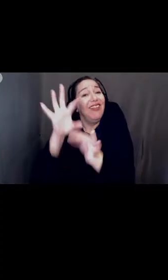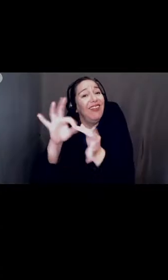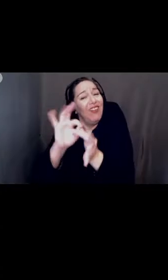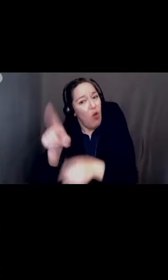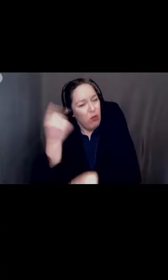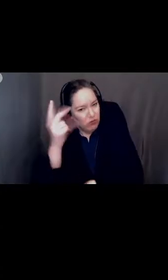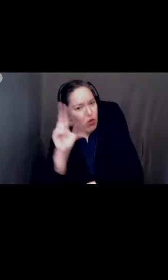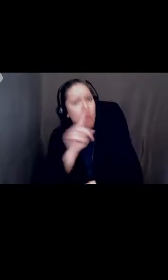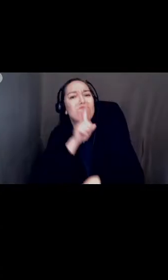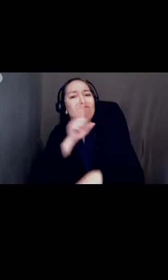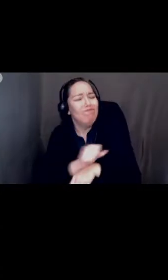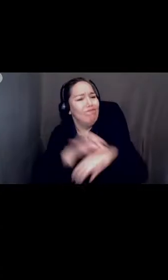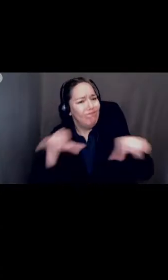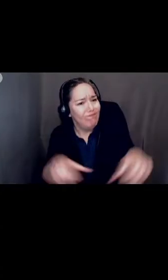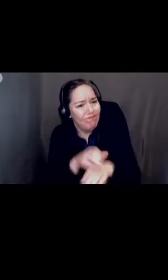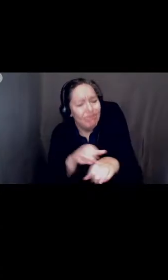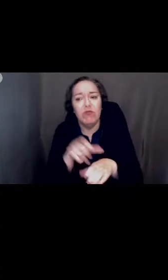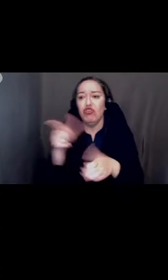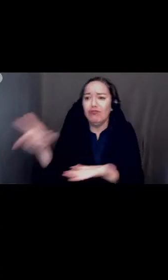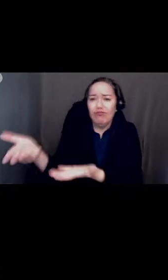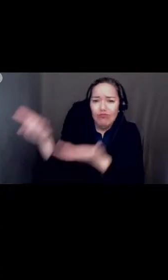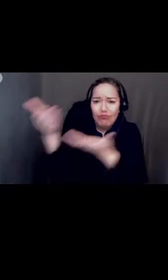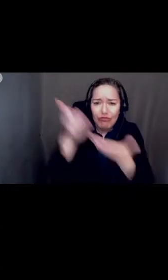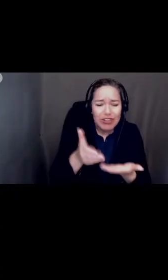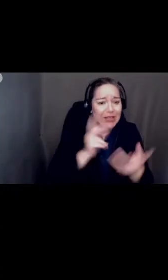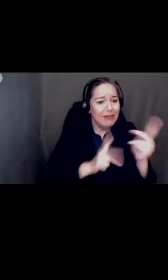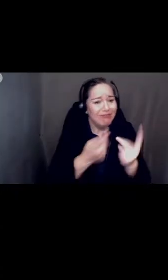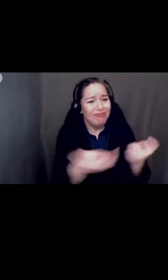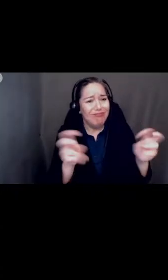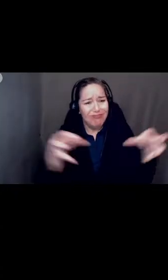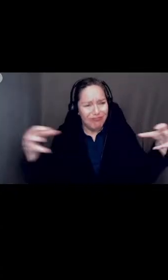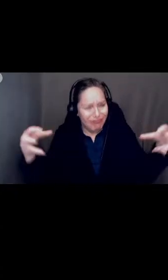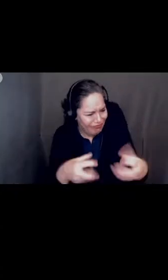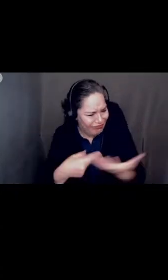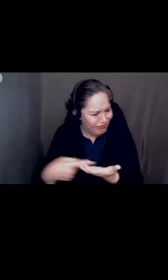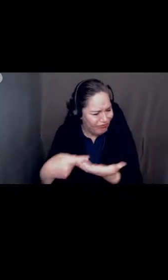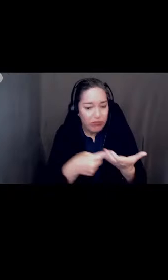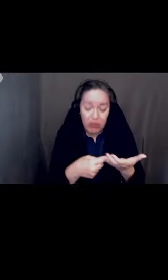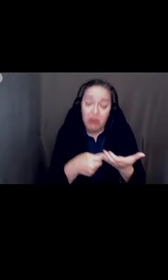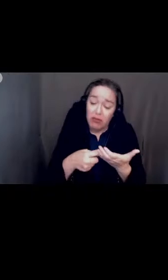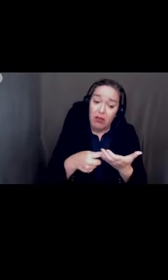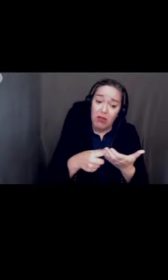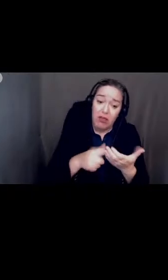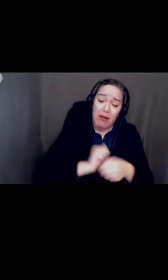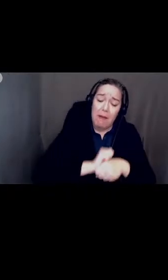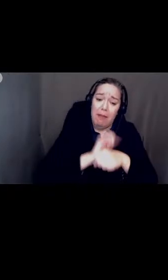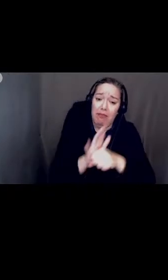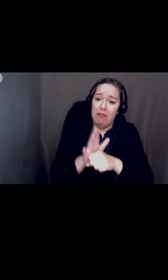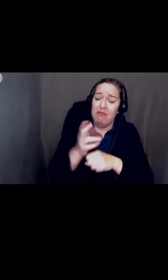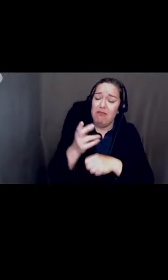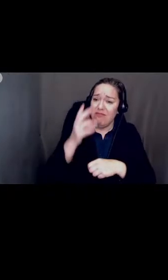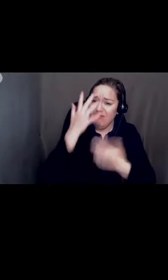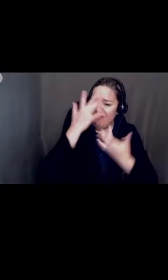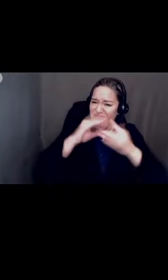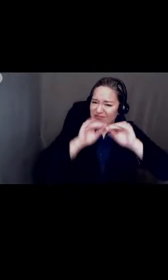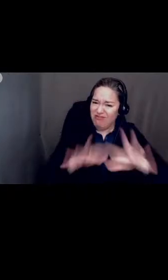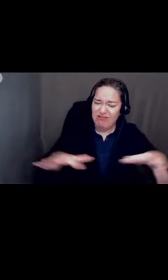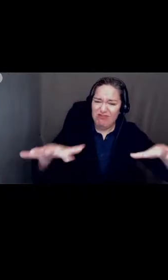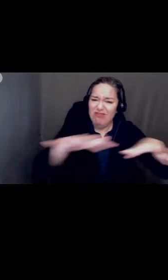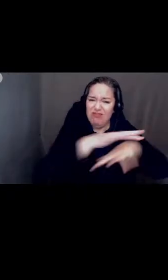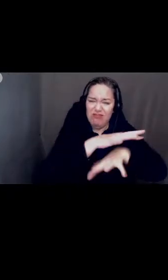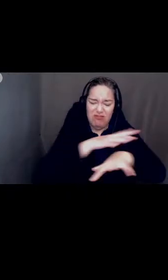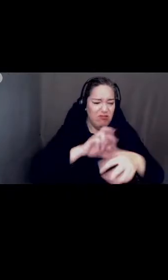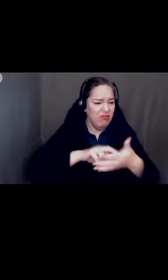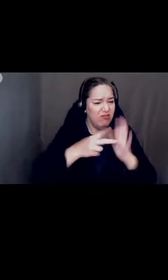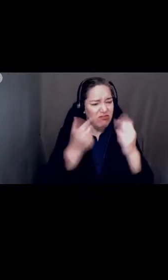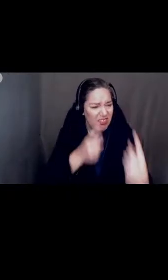and as an administrator to the table with the pandemic which has created many hardships for students staff and their families compassion is the